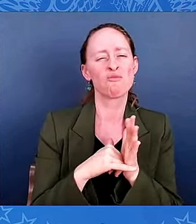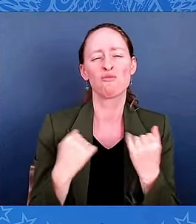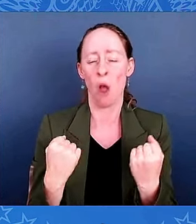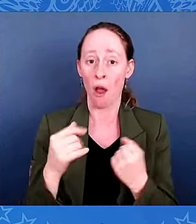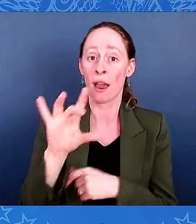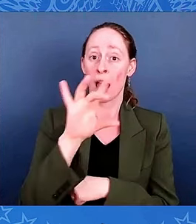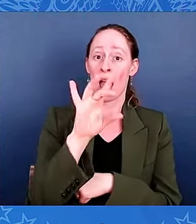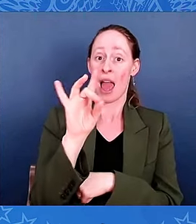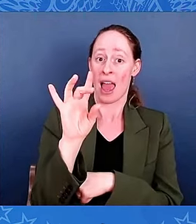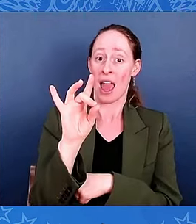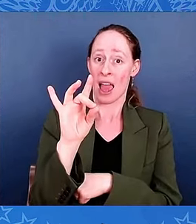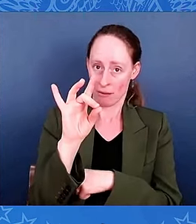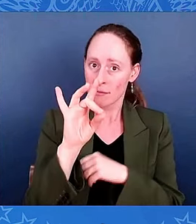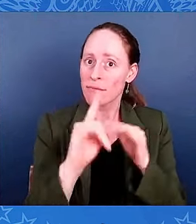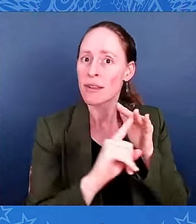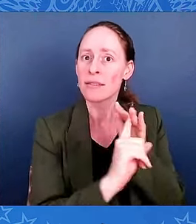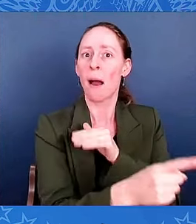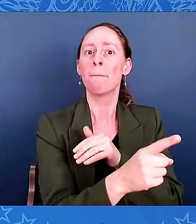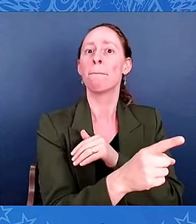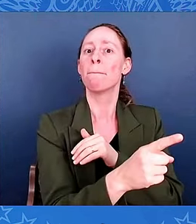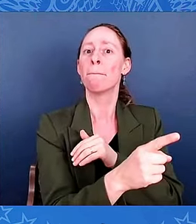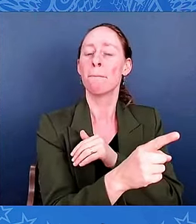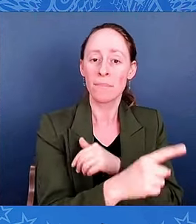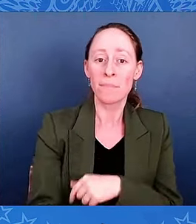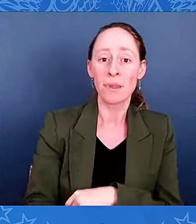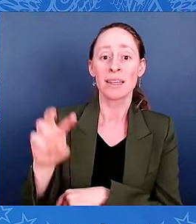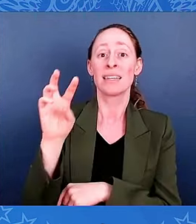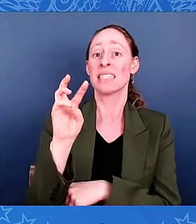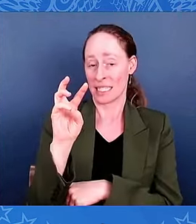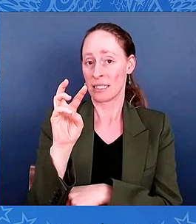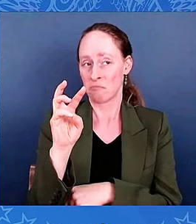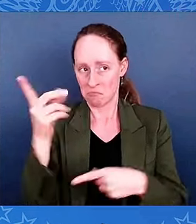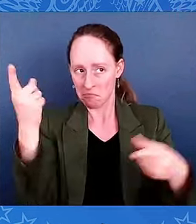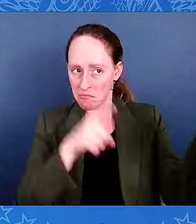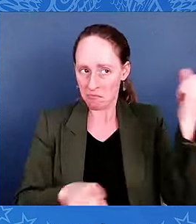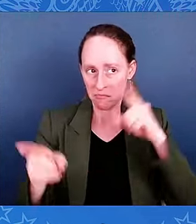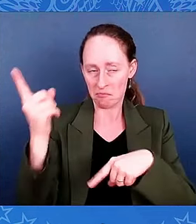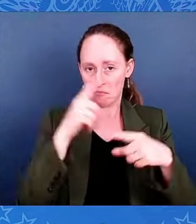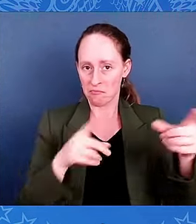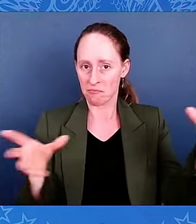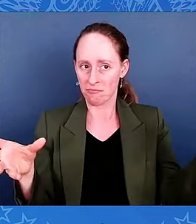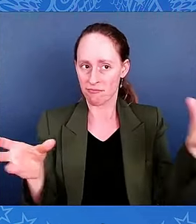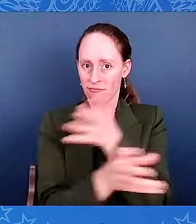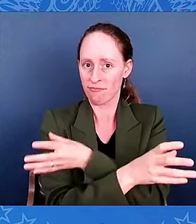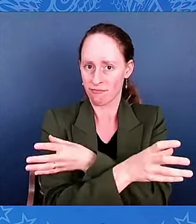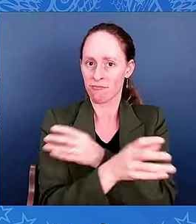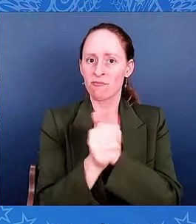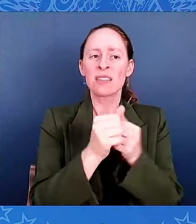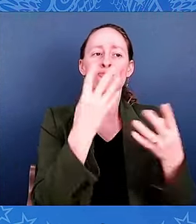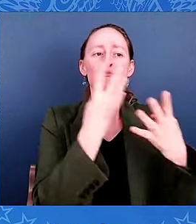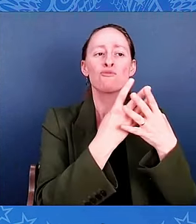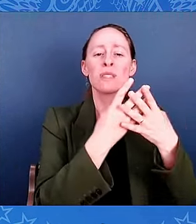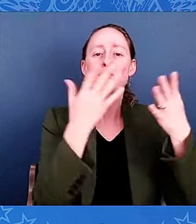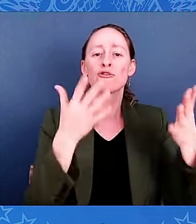The rest, including Philip and George, were tried as spies and both sentenced to death.